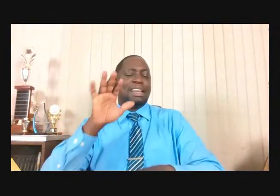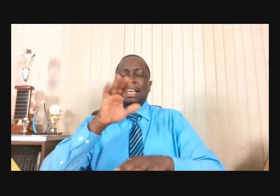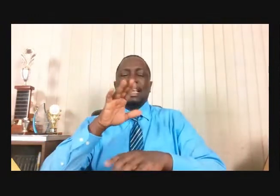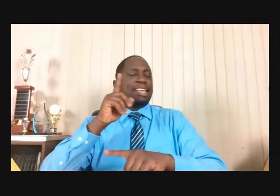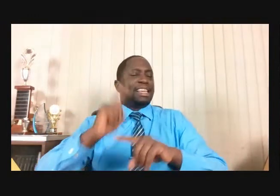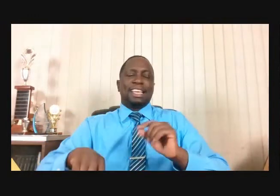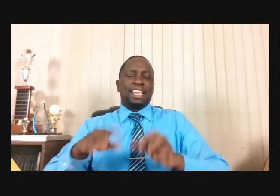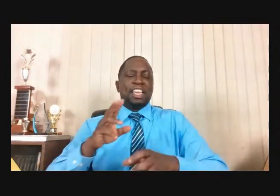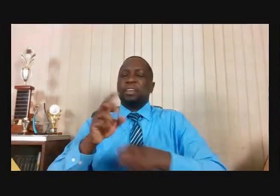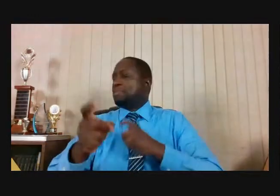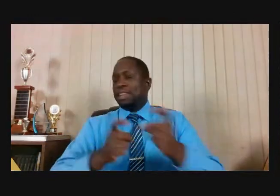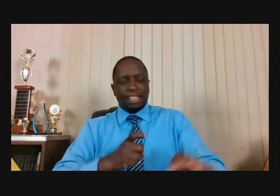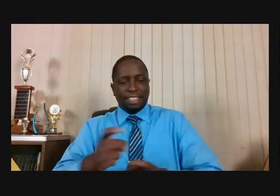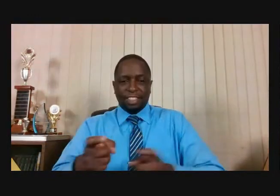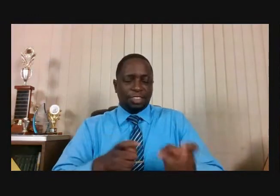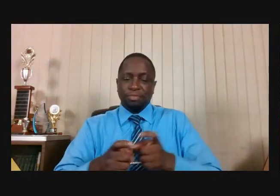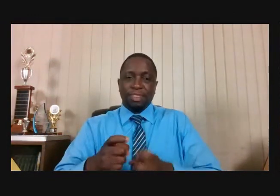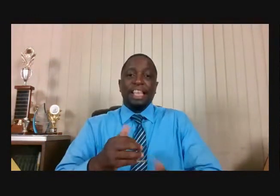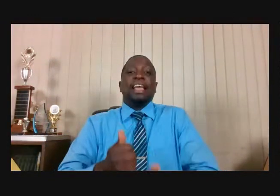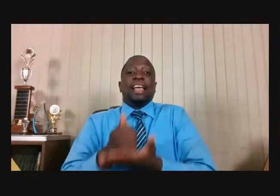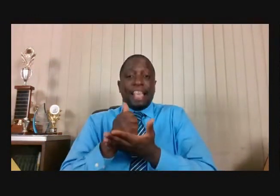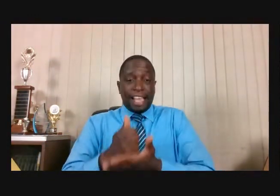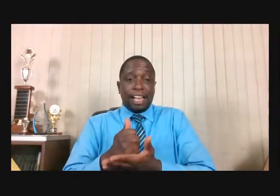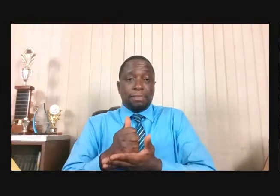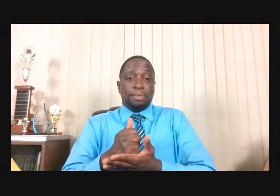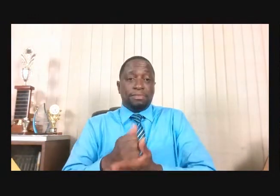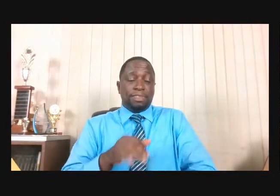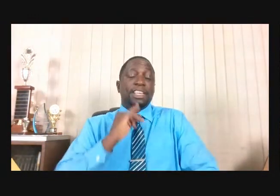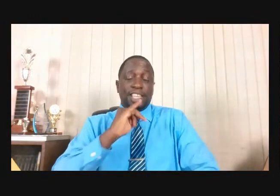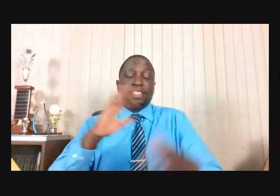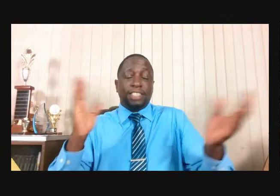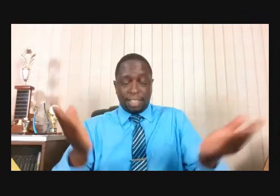you seek help. Help is available.